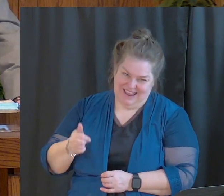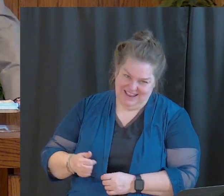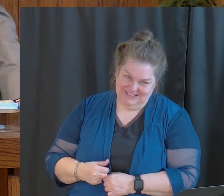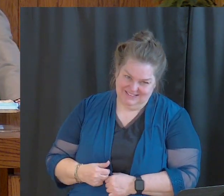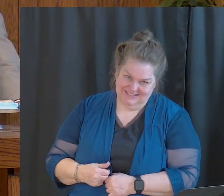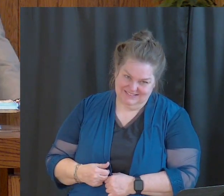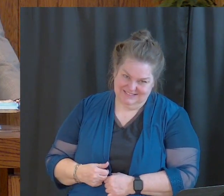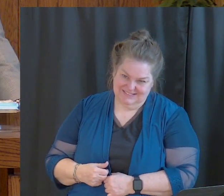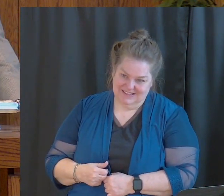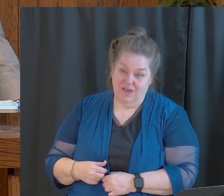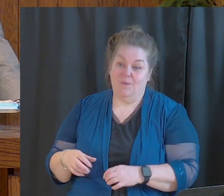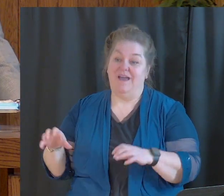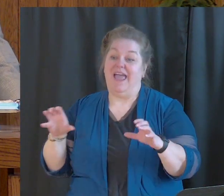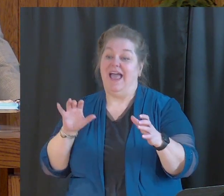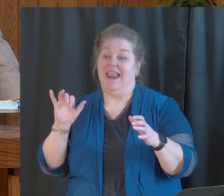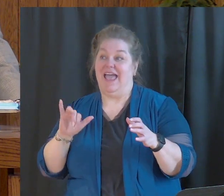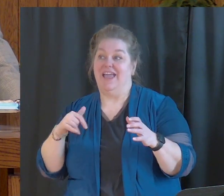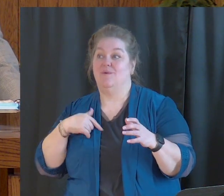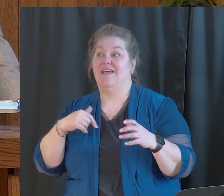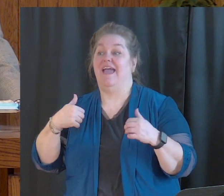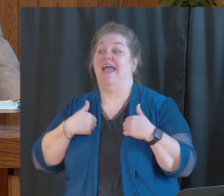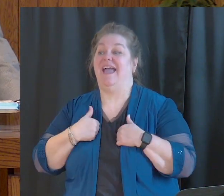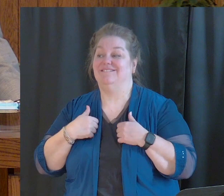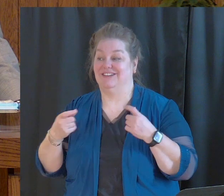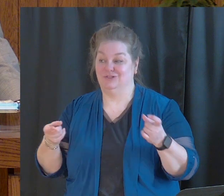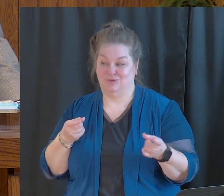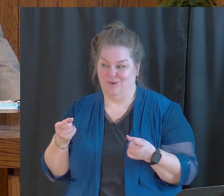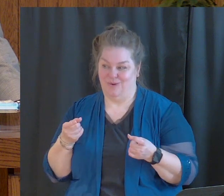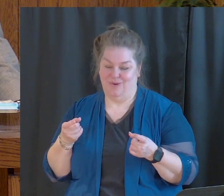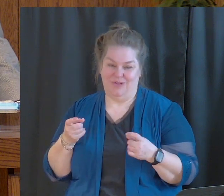pretend that we have control.